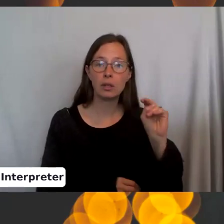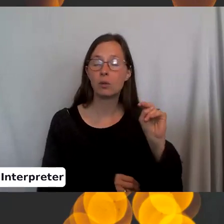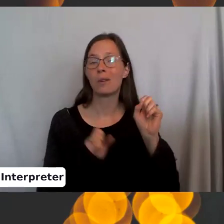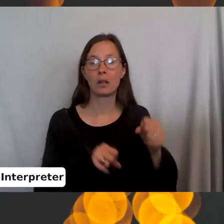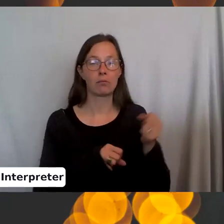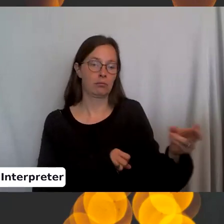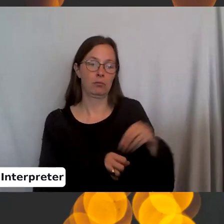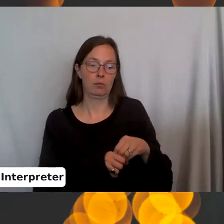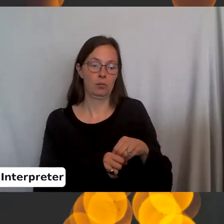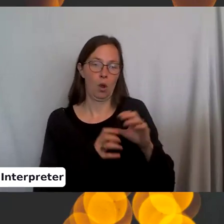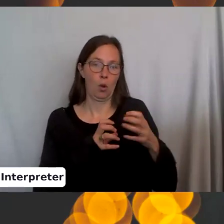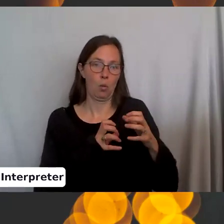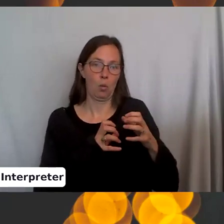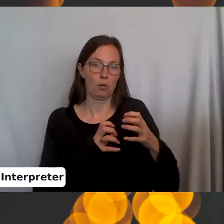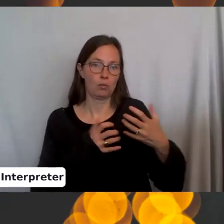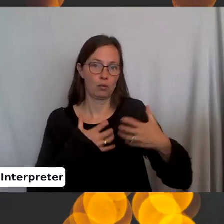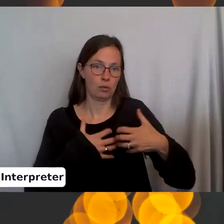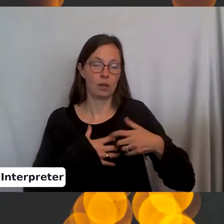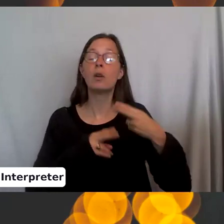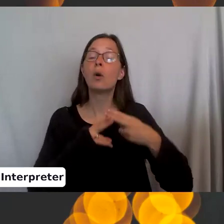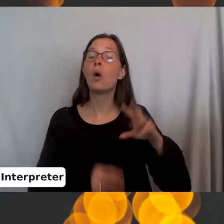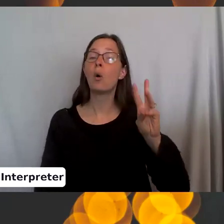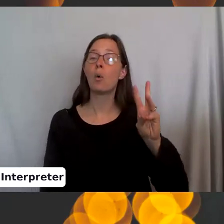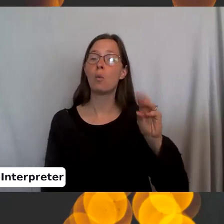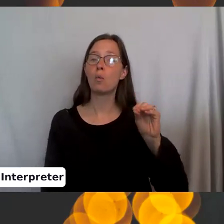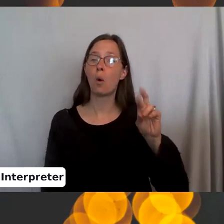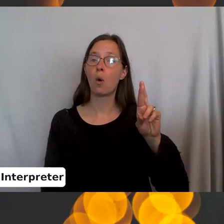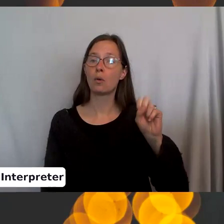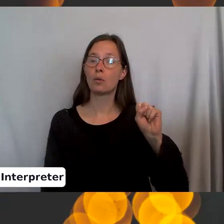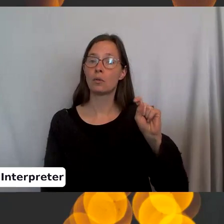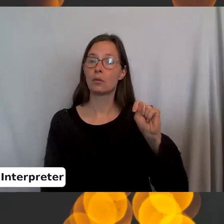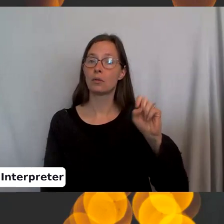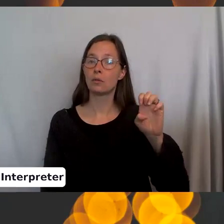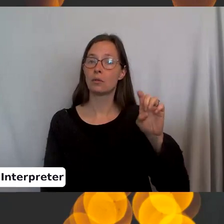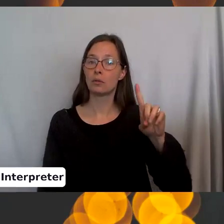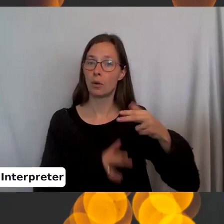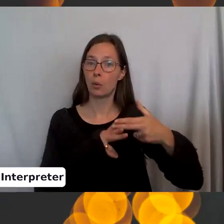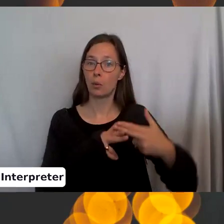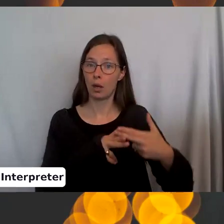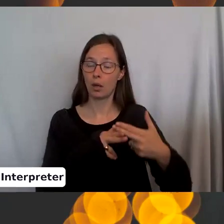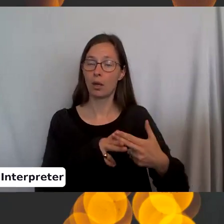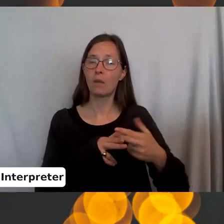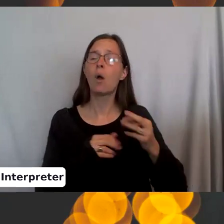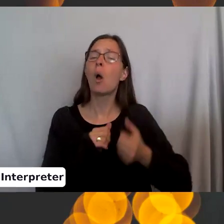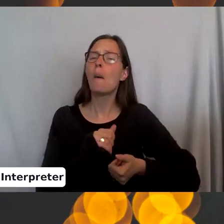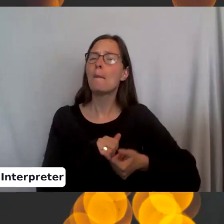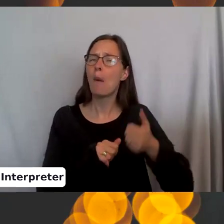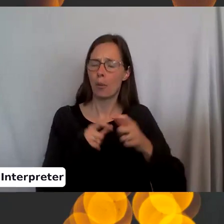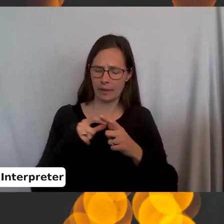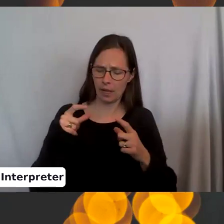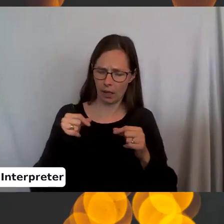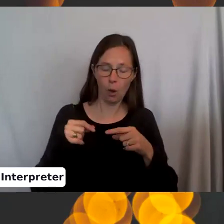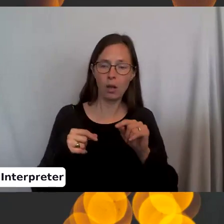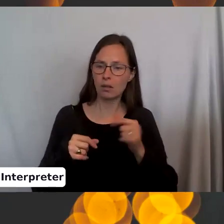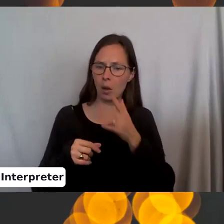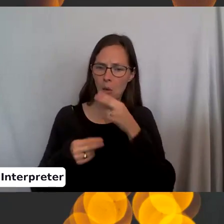so this is called worsted weight wool. And if you look on most tags and this tag is going to call me a